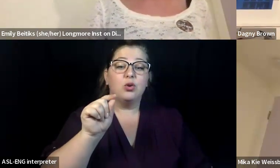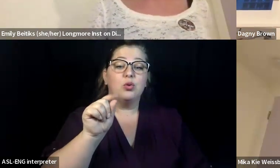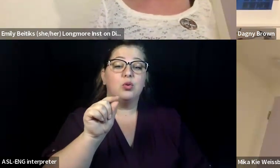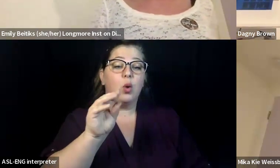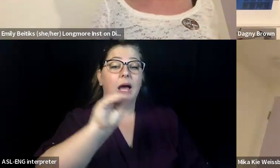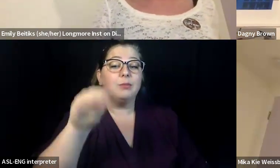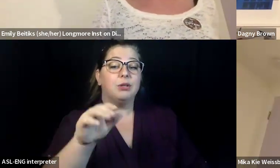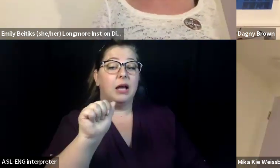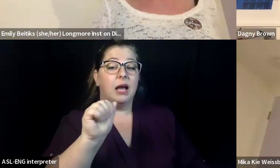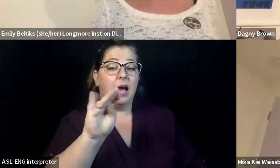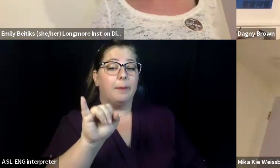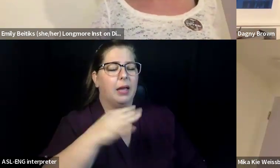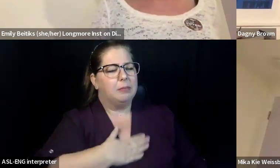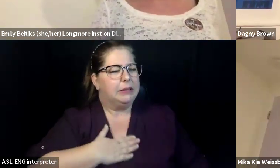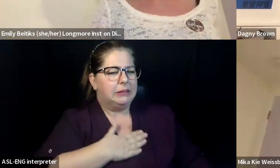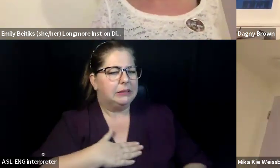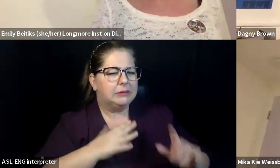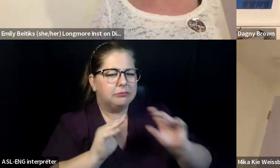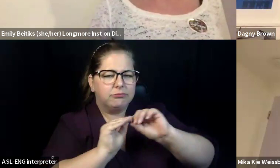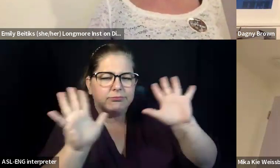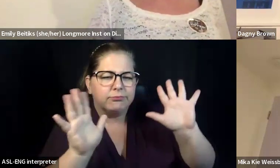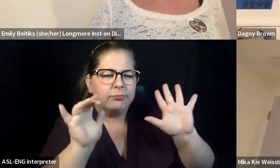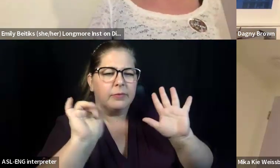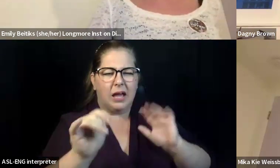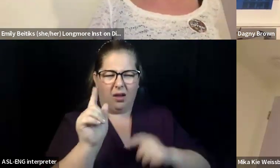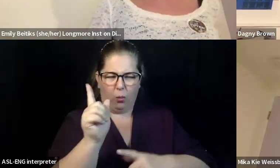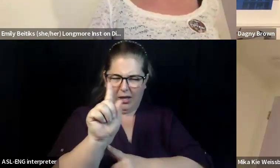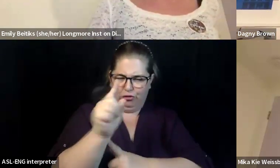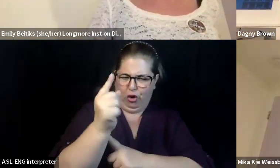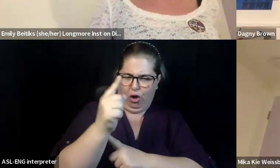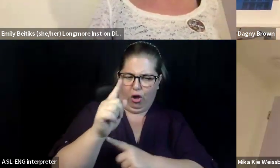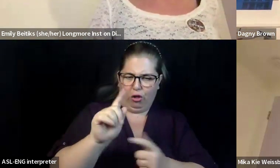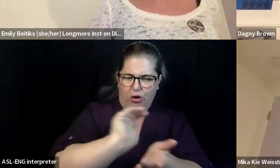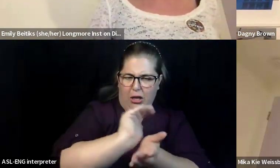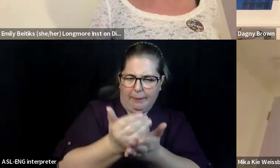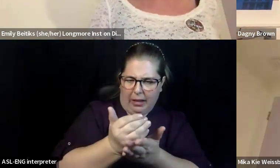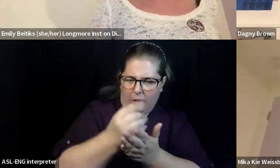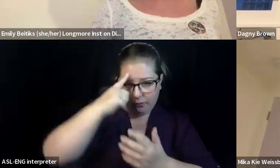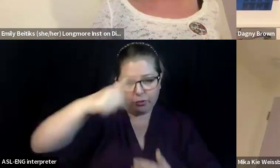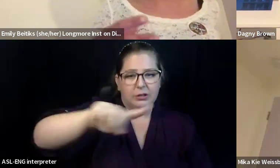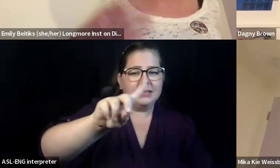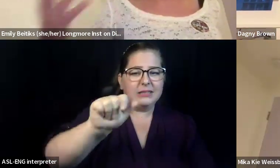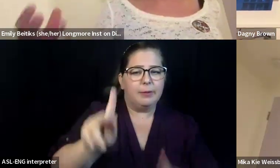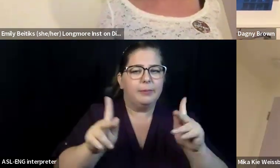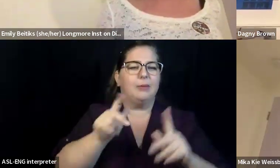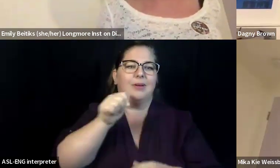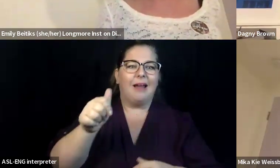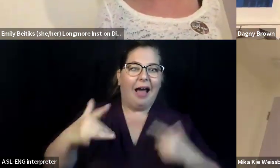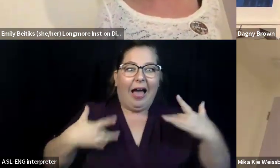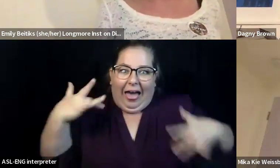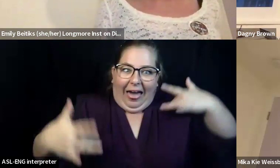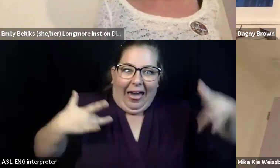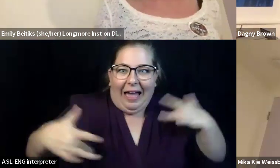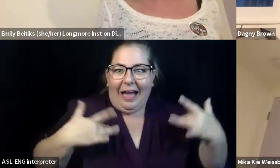a disability housing justice perspective. Um, so, uh, we'll make sure that they hear that there was this